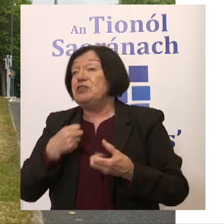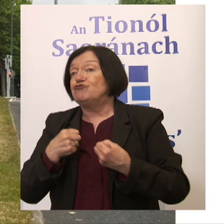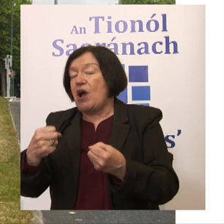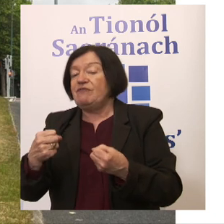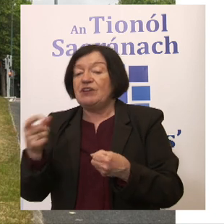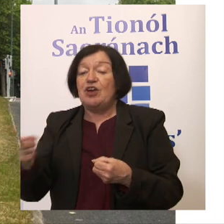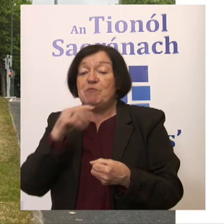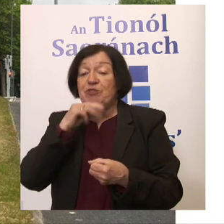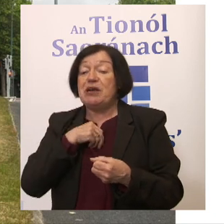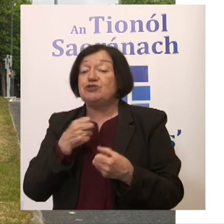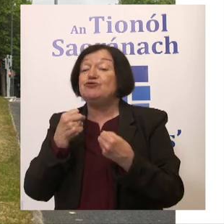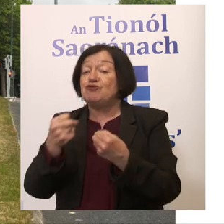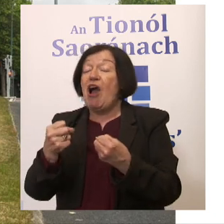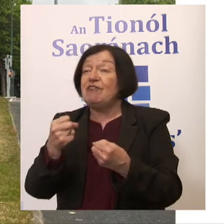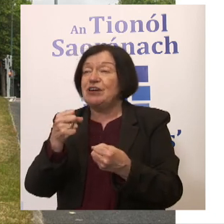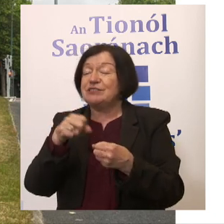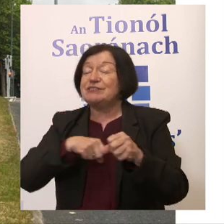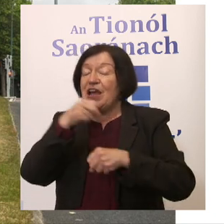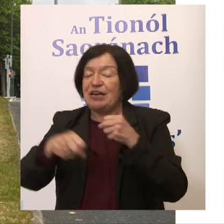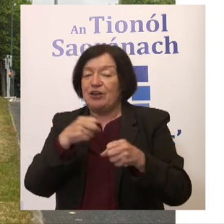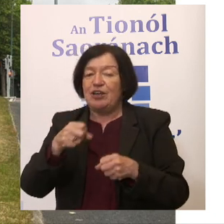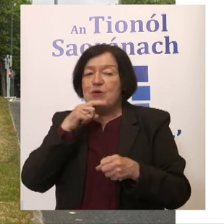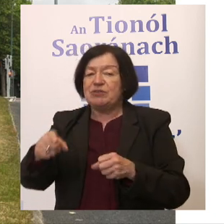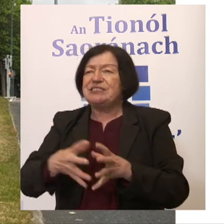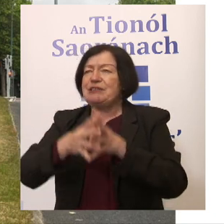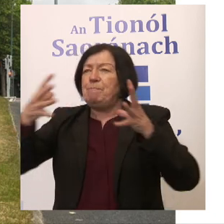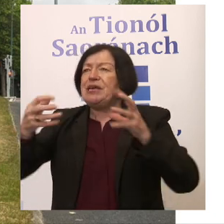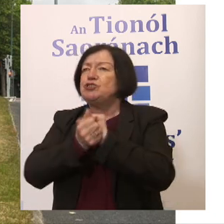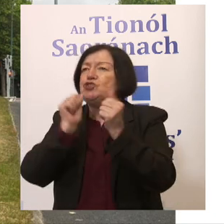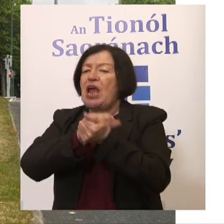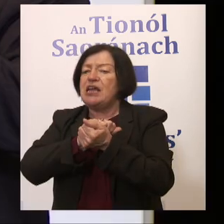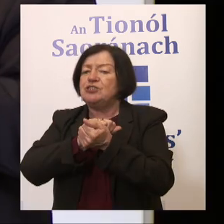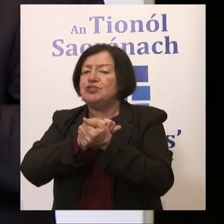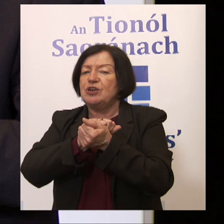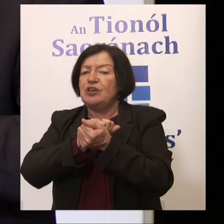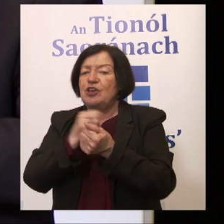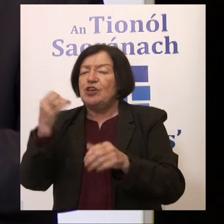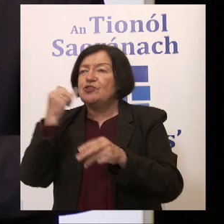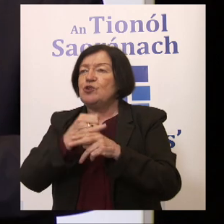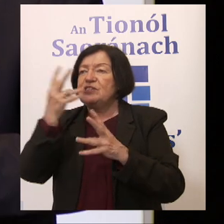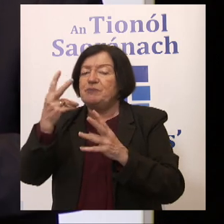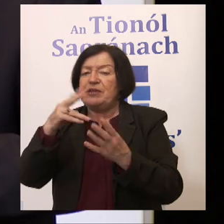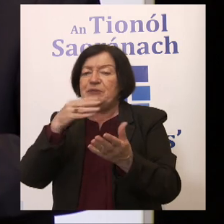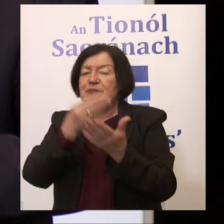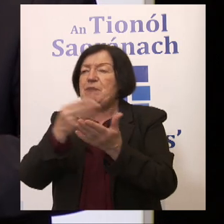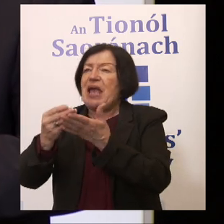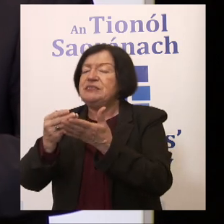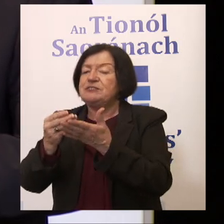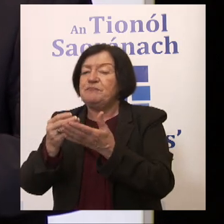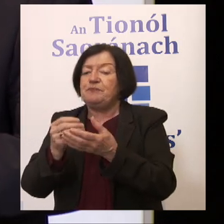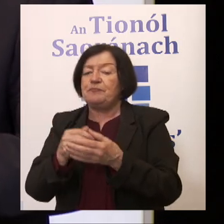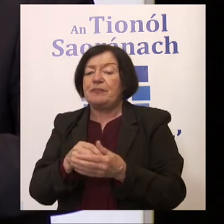But basically they're meant to cycle to school. But this is a dramatic change in the way that the school has been positioned within the